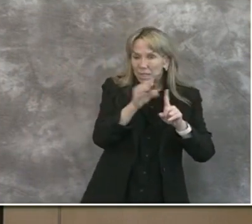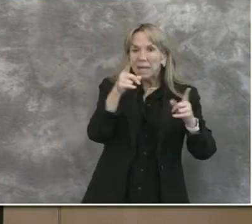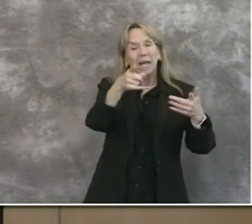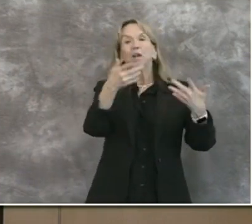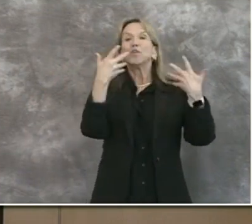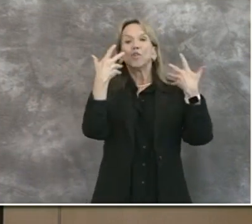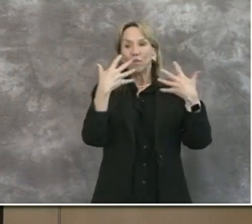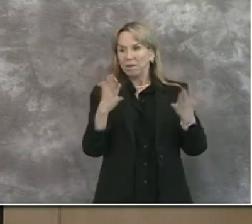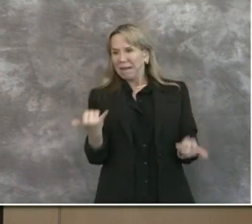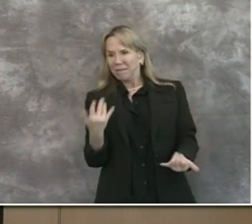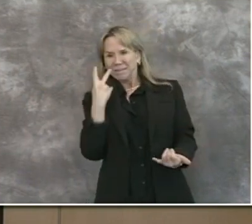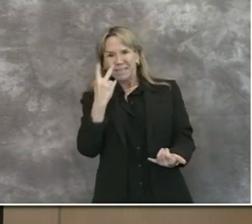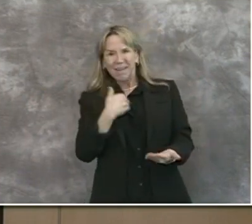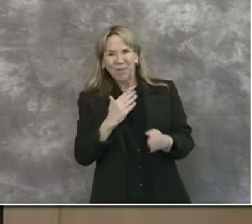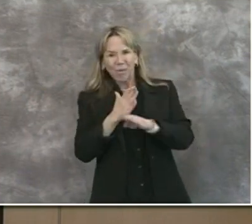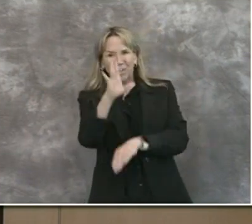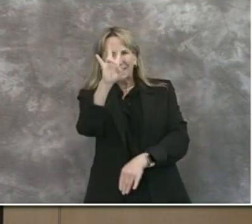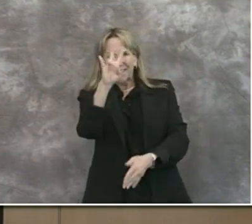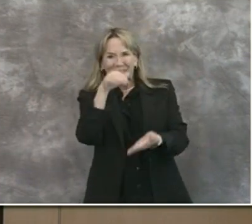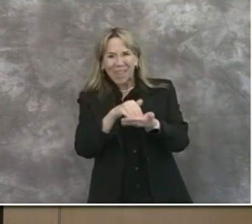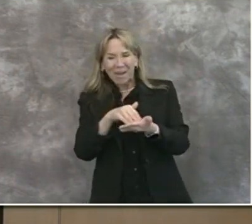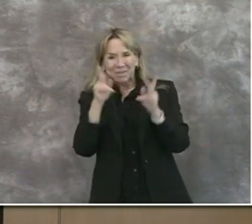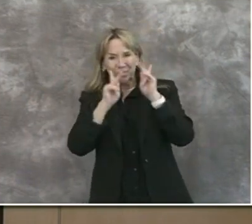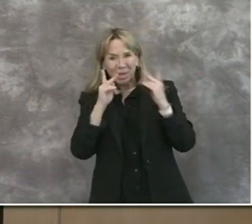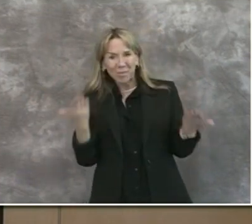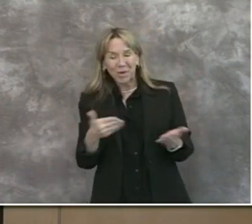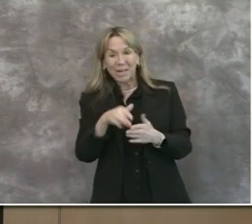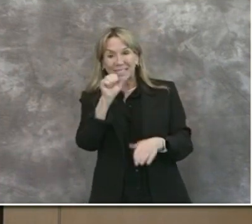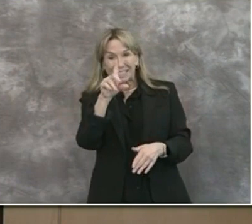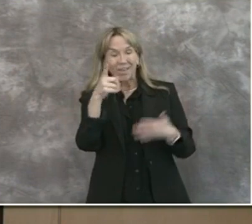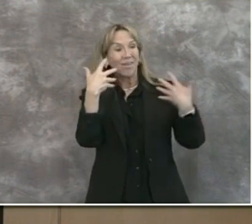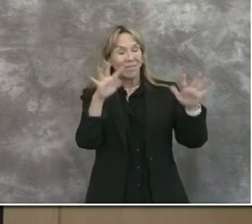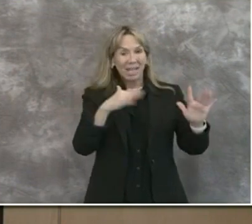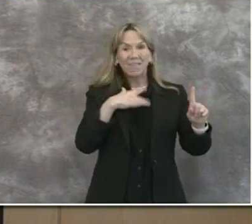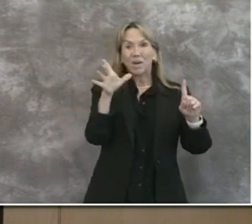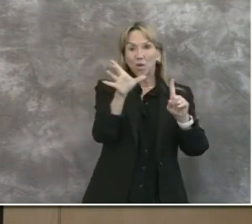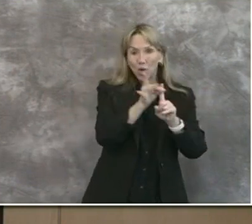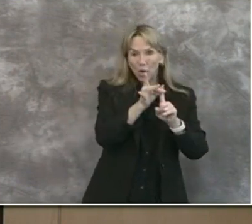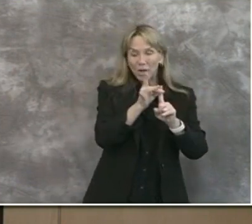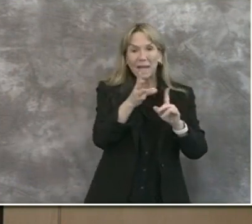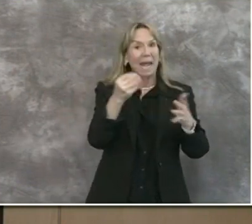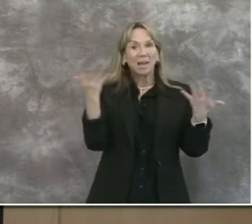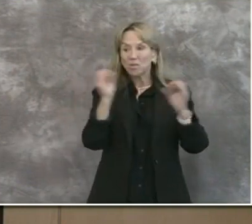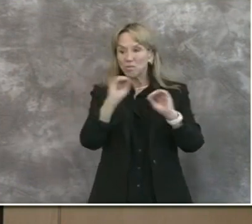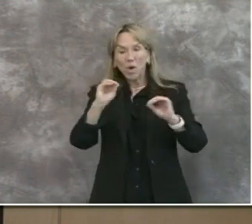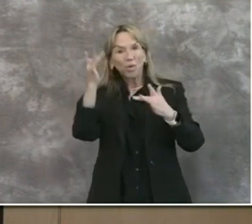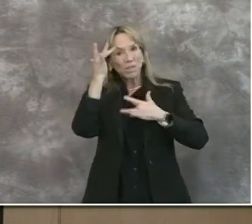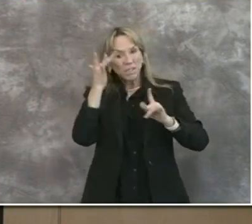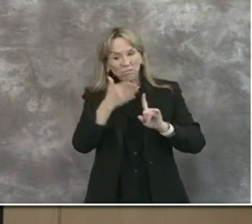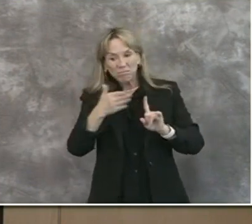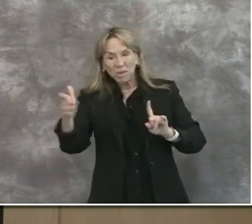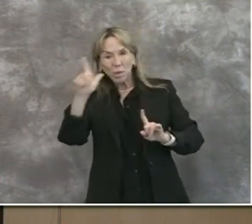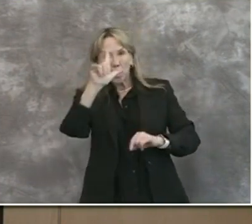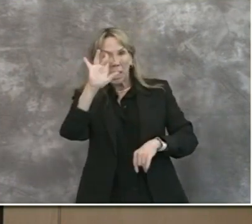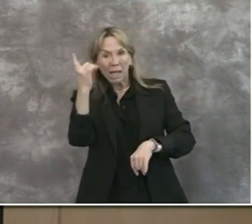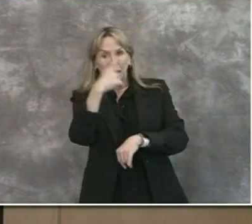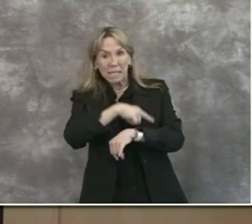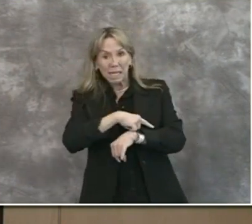here with the county, and have been symptom-free for at least 28 days, and can come to us and donate plasma.